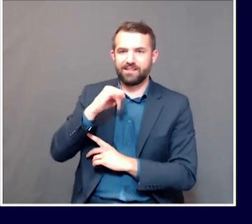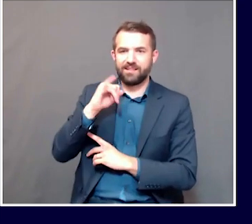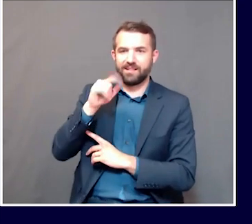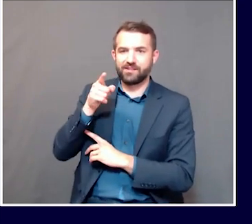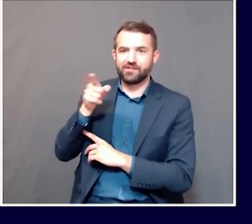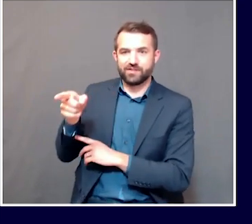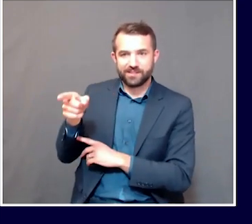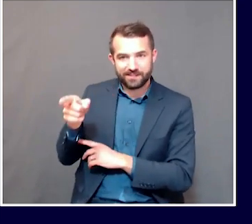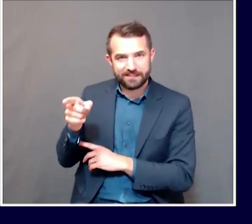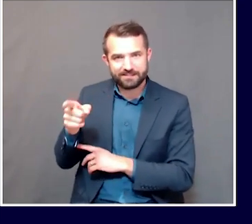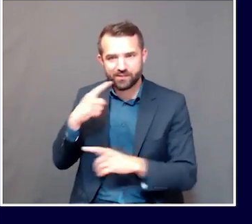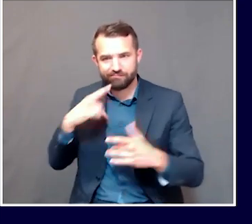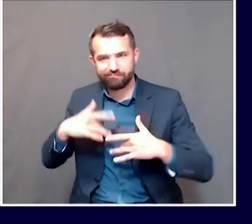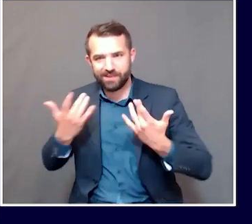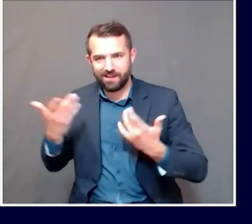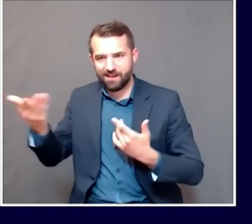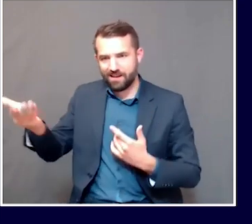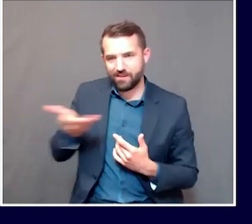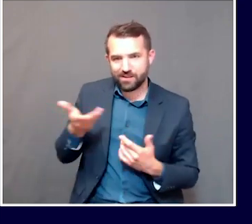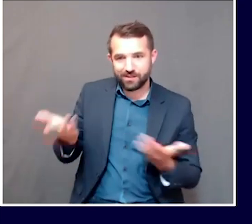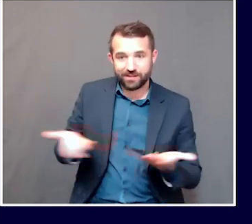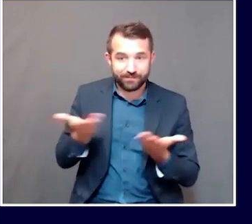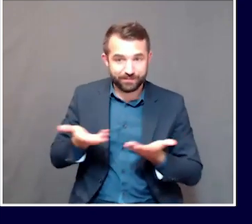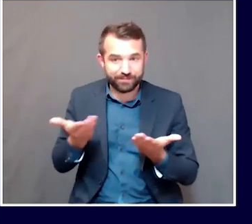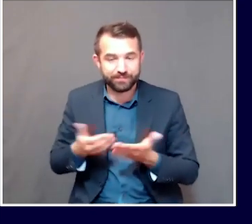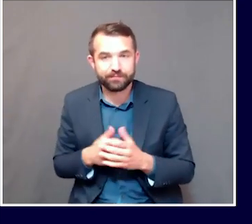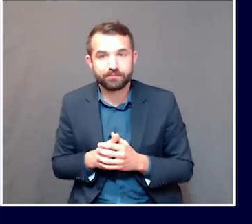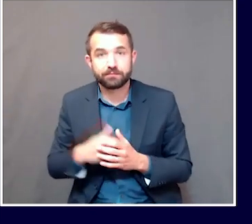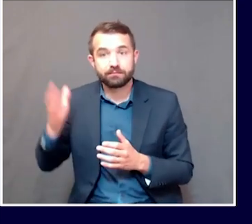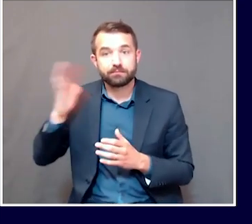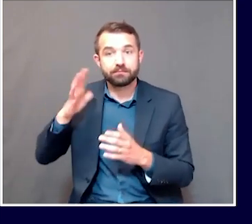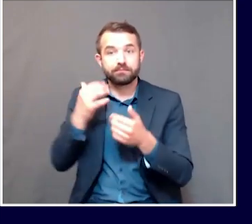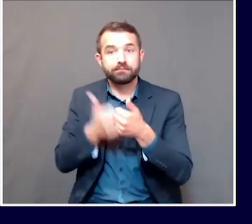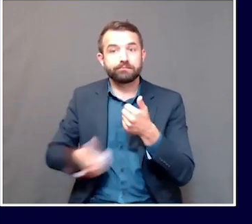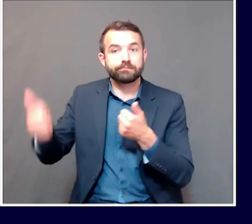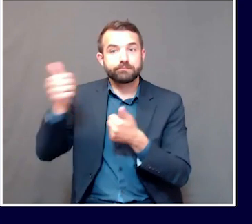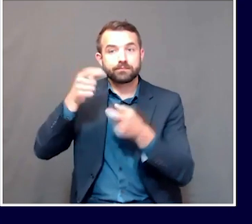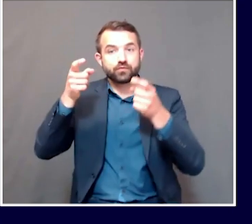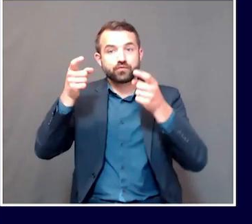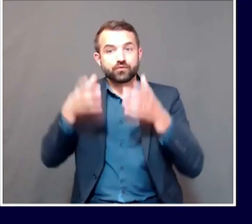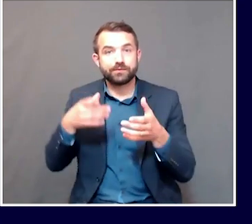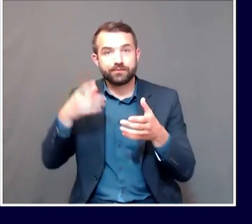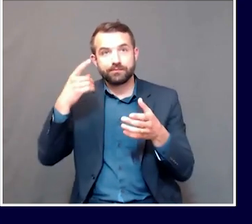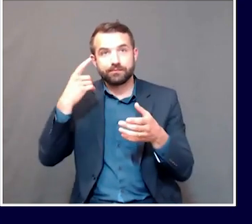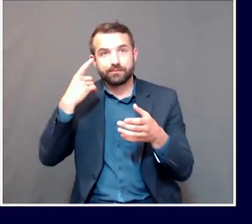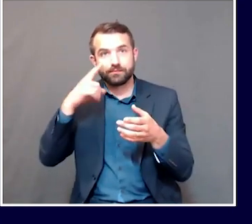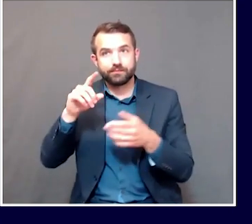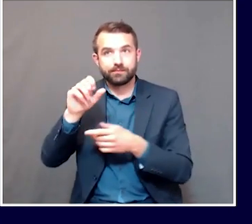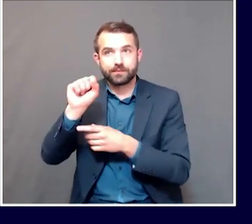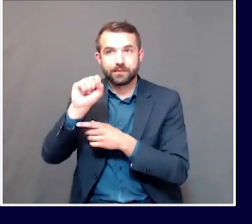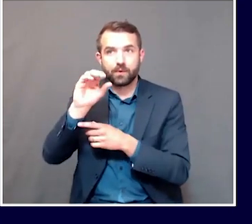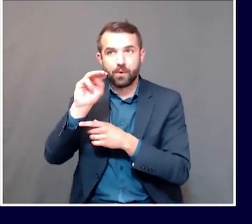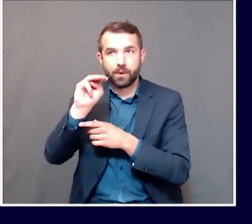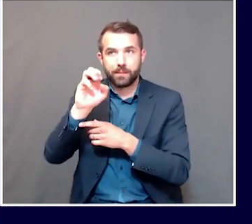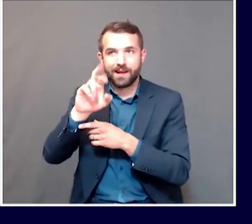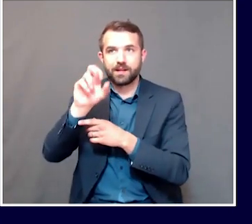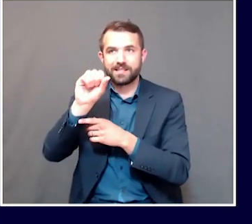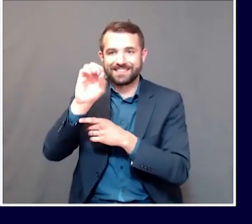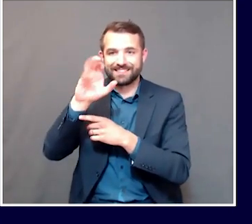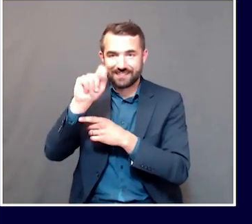pleased that we made that hire. She was also executive director of the Somerset Economic Development Corporation and head of Connect Me Authority.